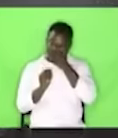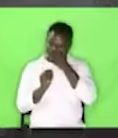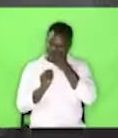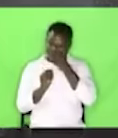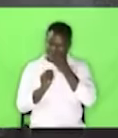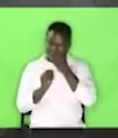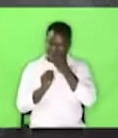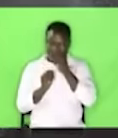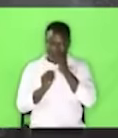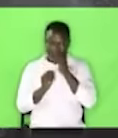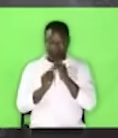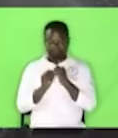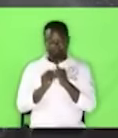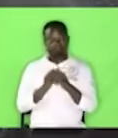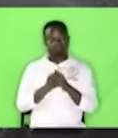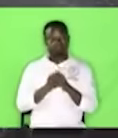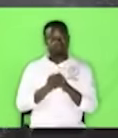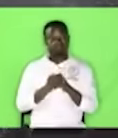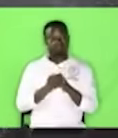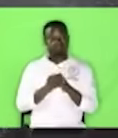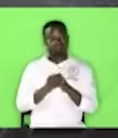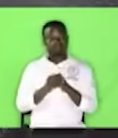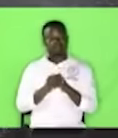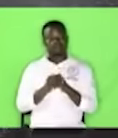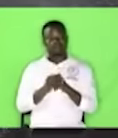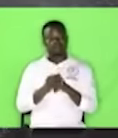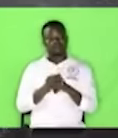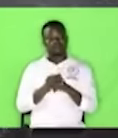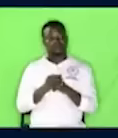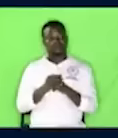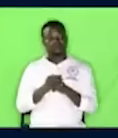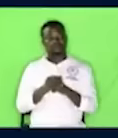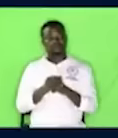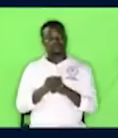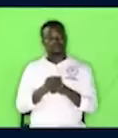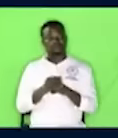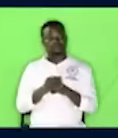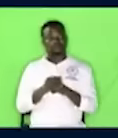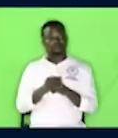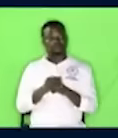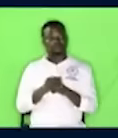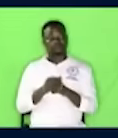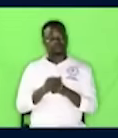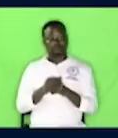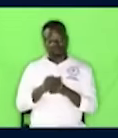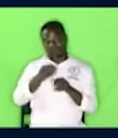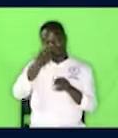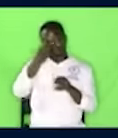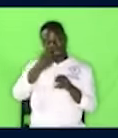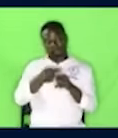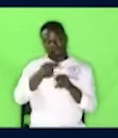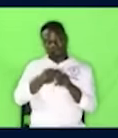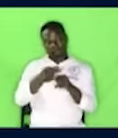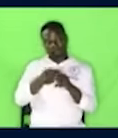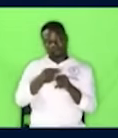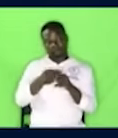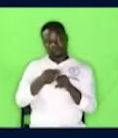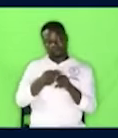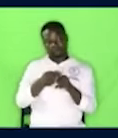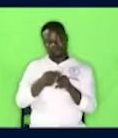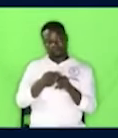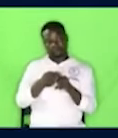a name out outlives outlives bearer. Your name Ubalam is